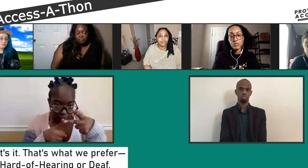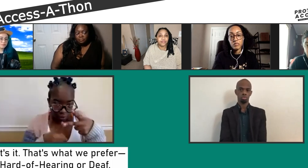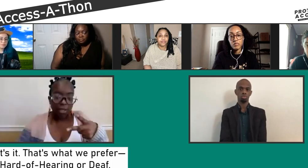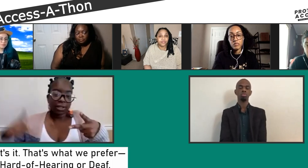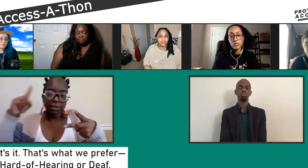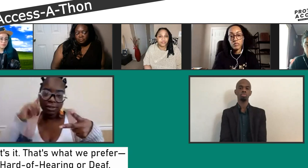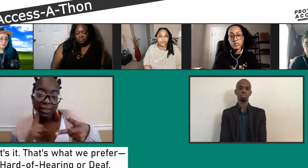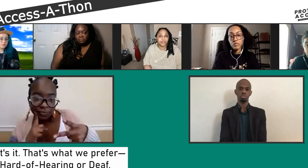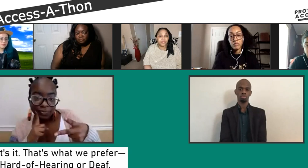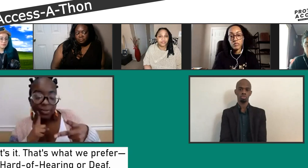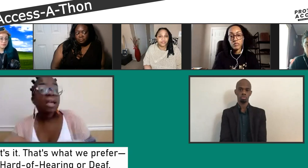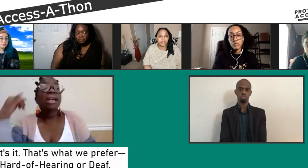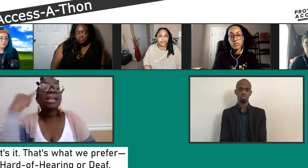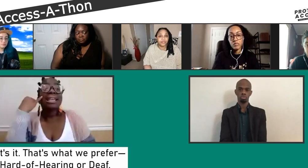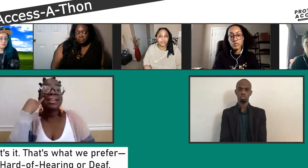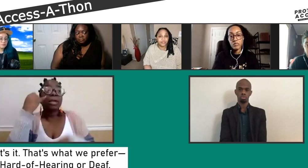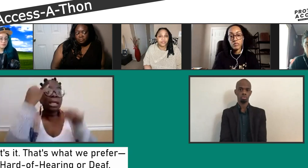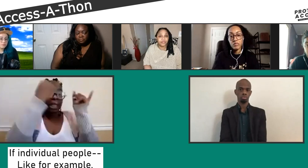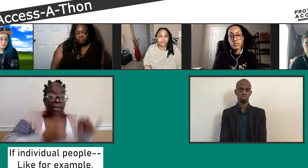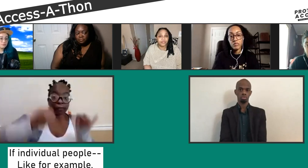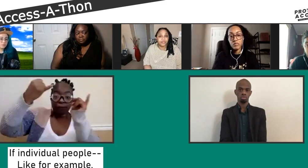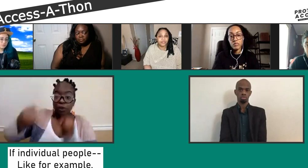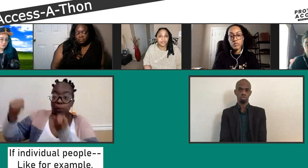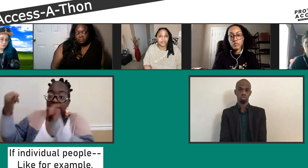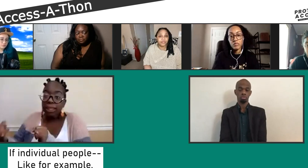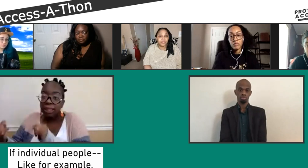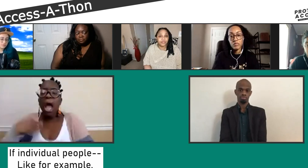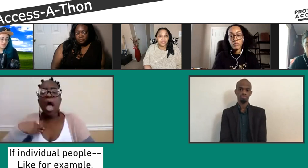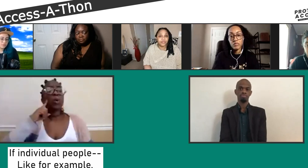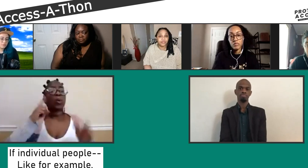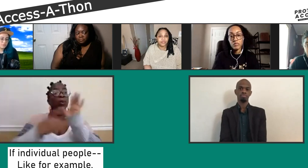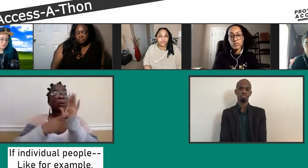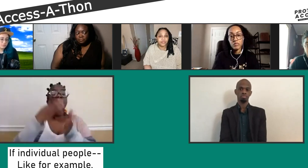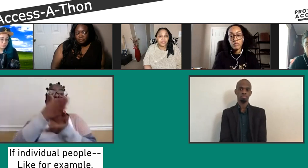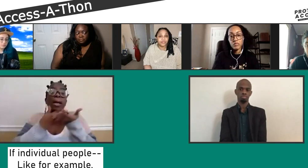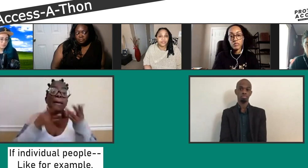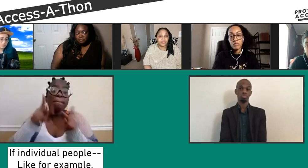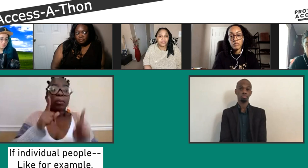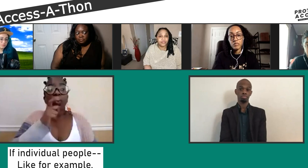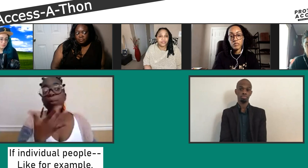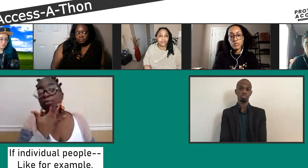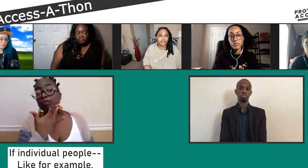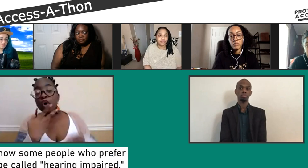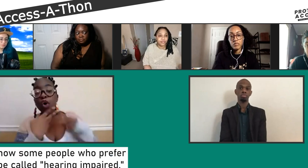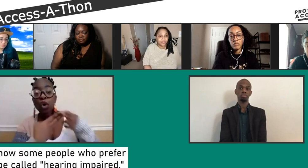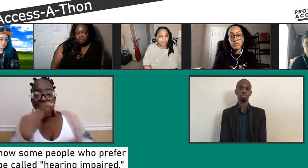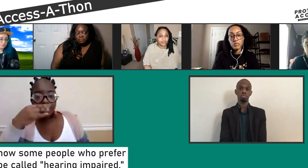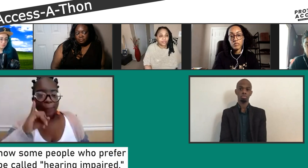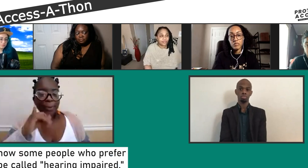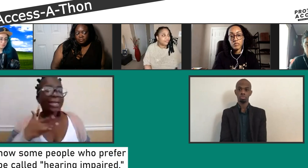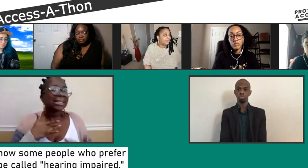Hard of hearing or deaf. Those are the only two words to identify us as. Now, if an individual